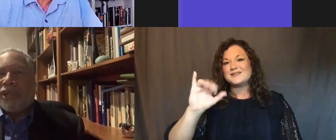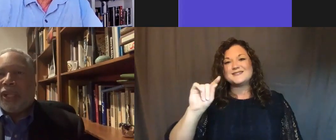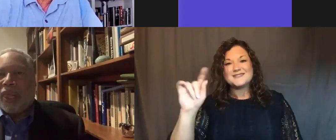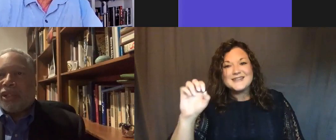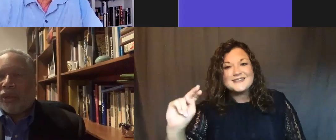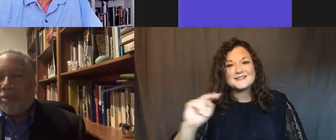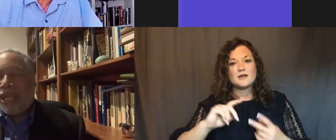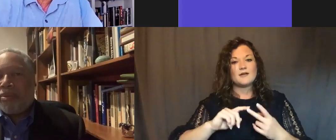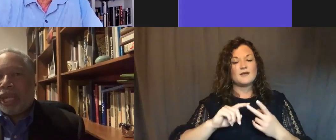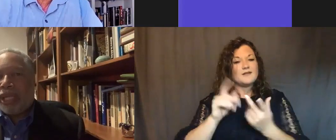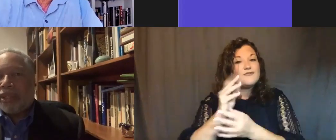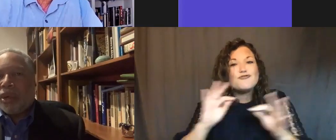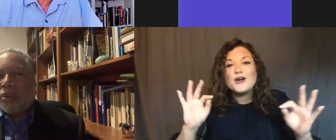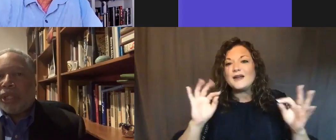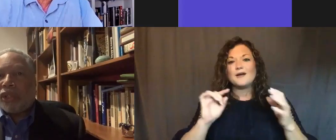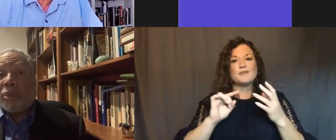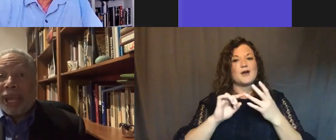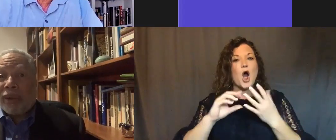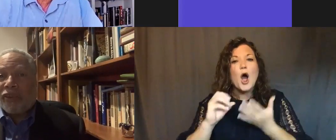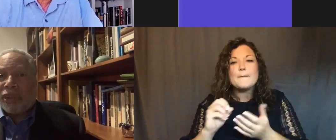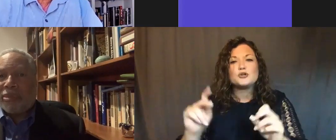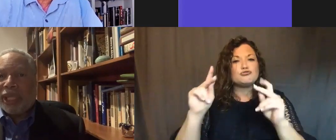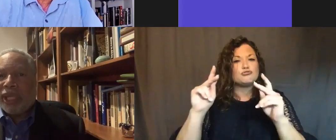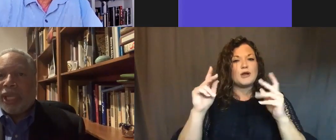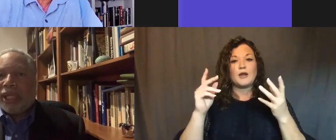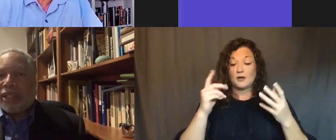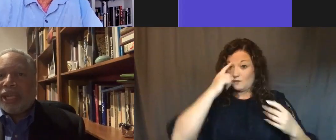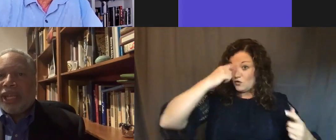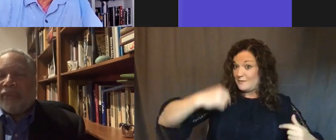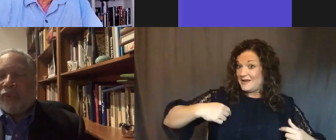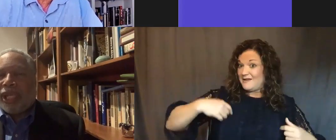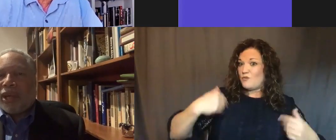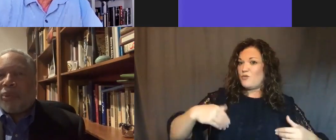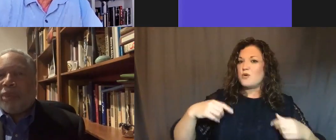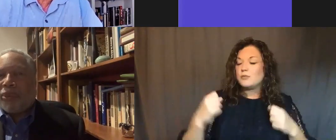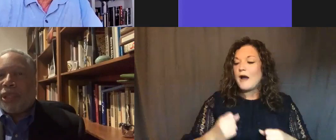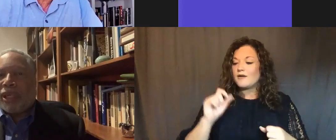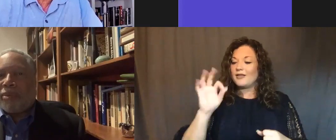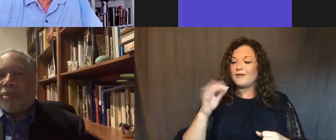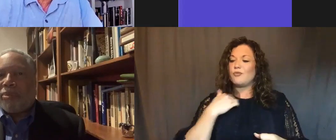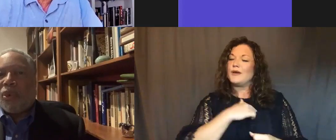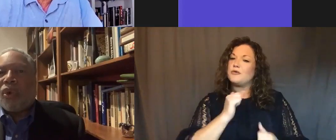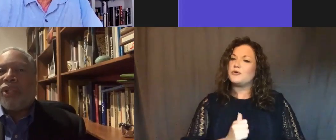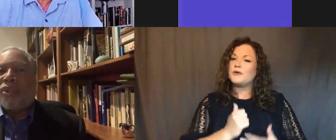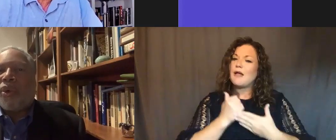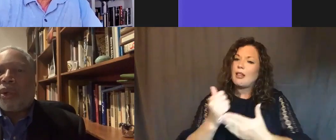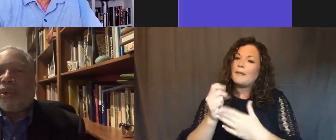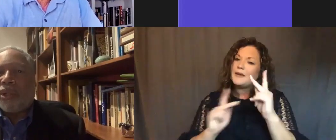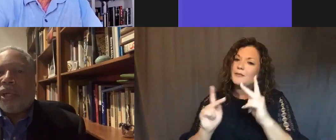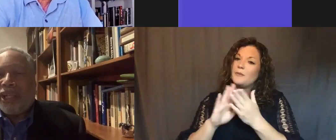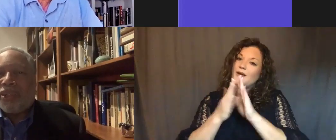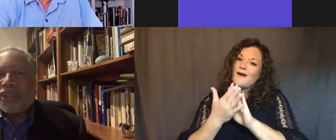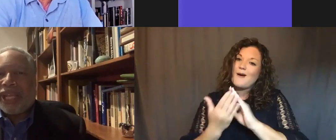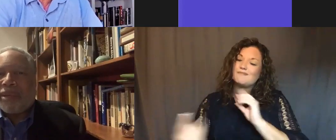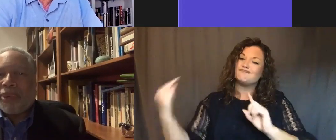opportunity. So in many ways, what is so powerful to me is that if we could help people become more historical,